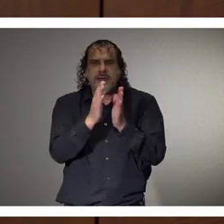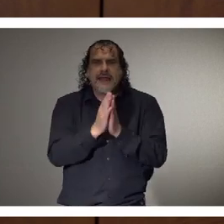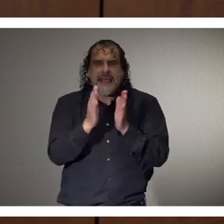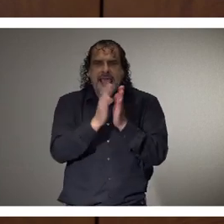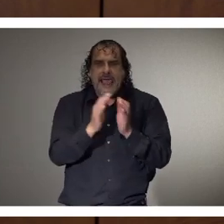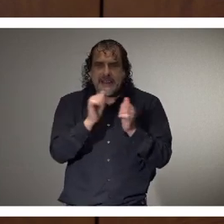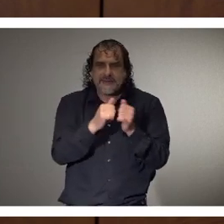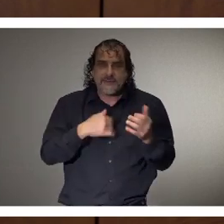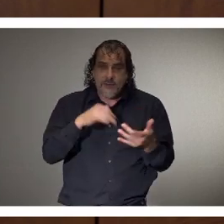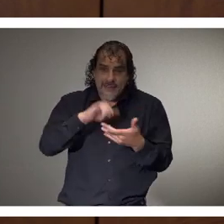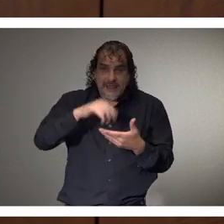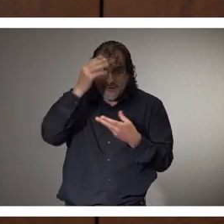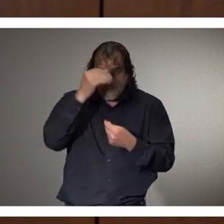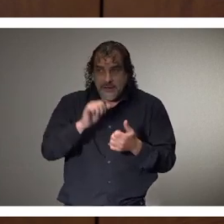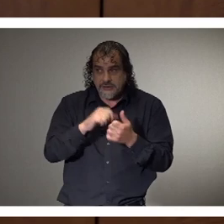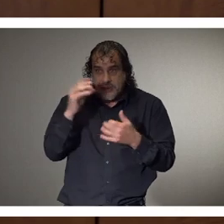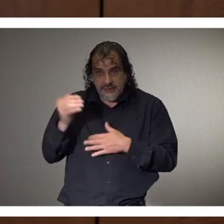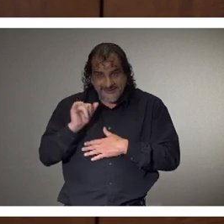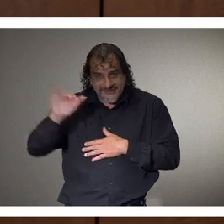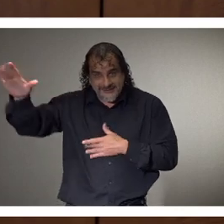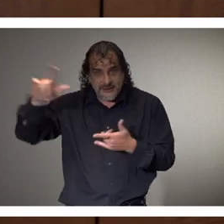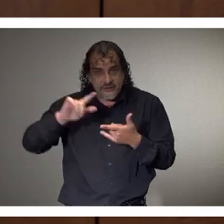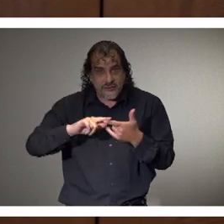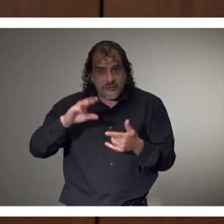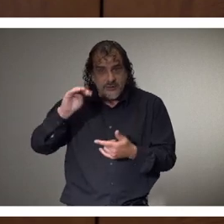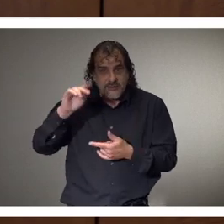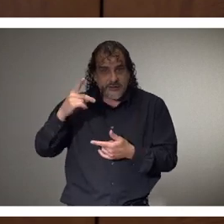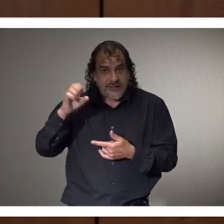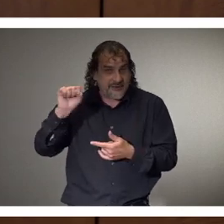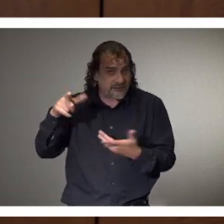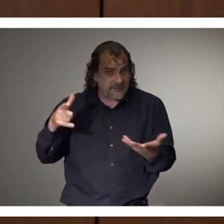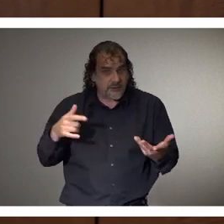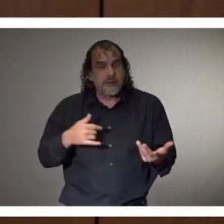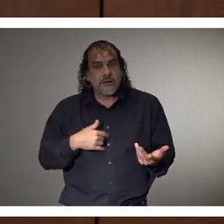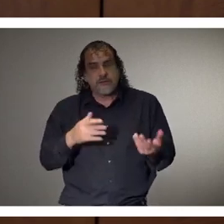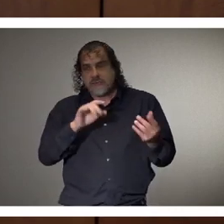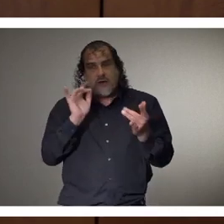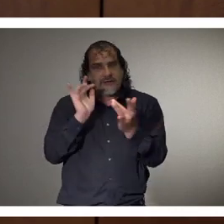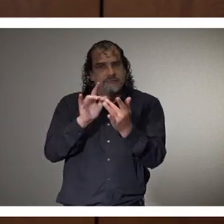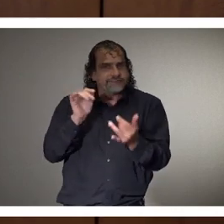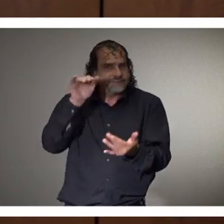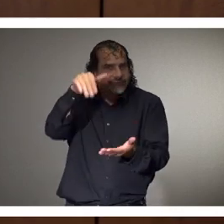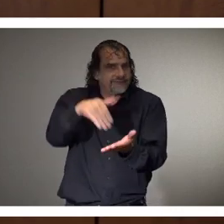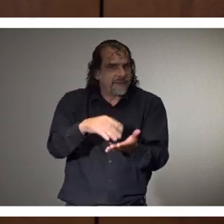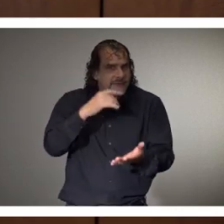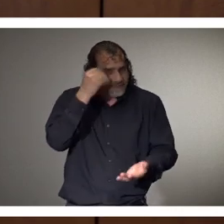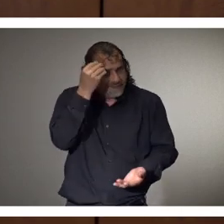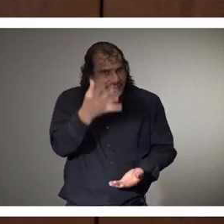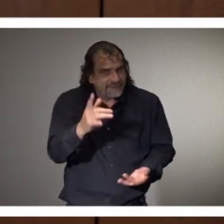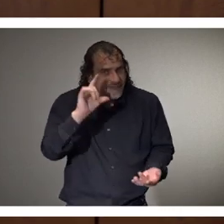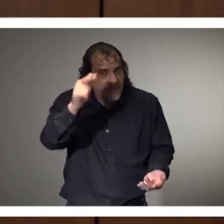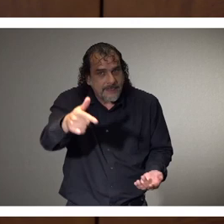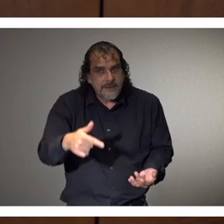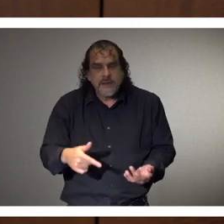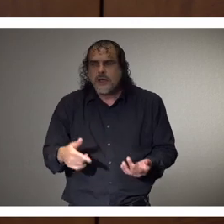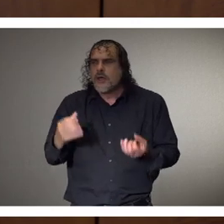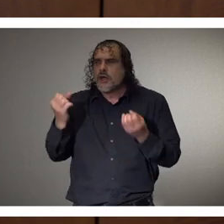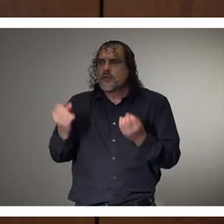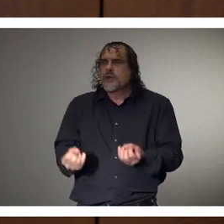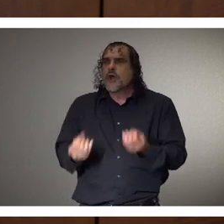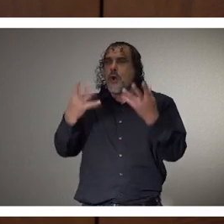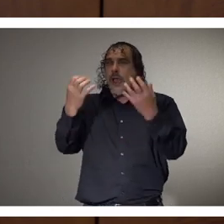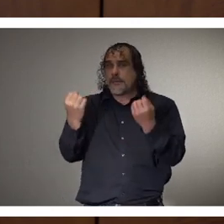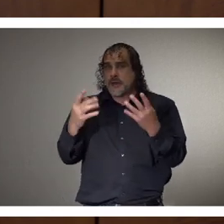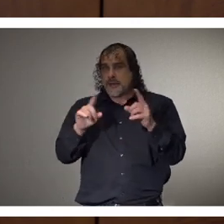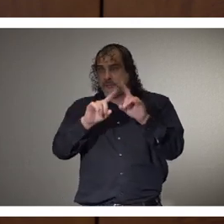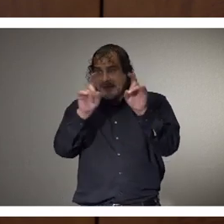sending it directly to MSVH. Dr. Let me get back to you on that one. you. Do we know how many have been tested so far now? Are there, are there